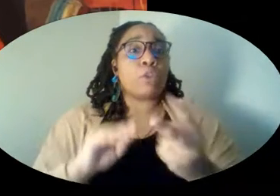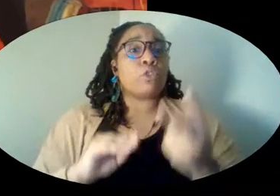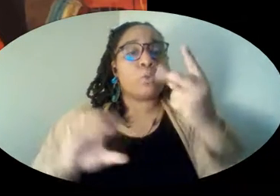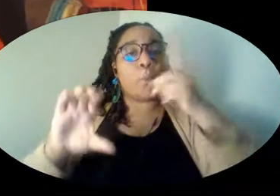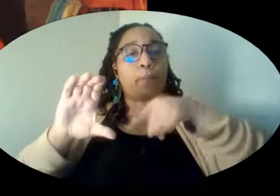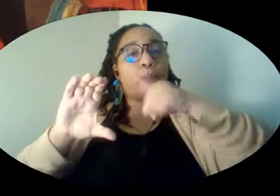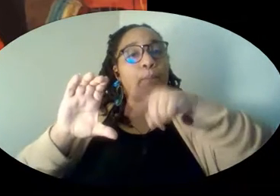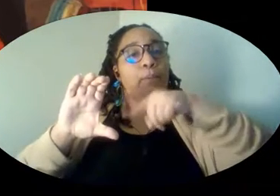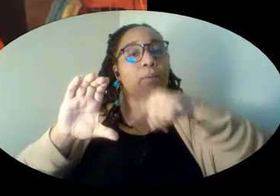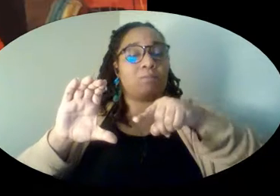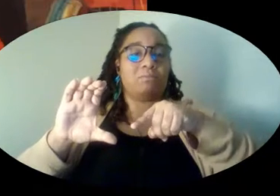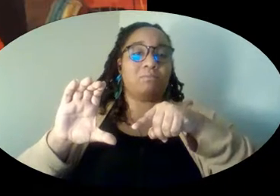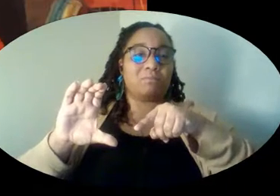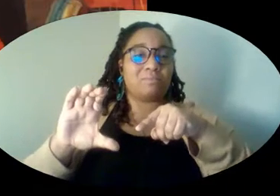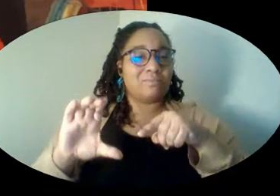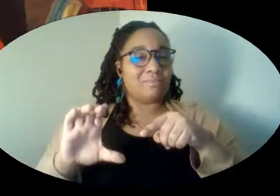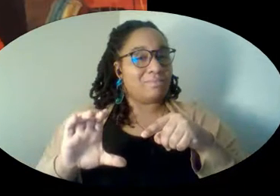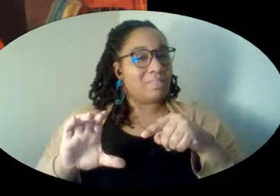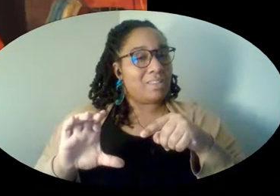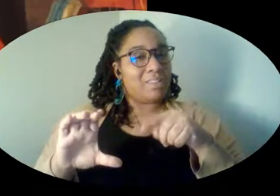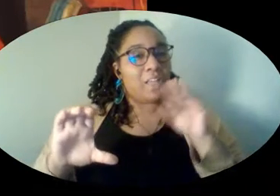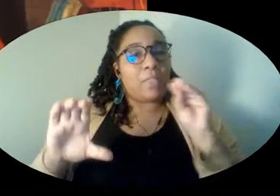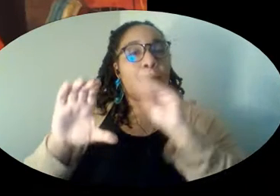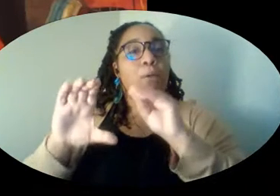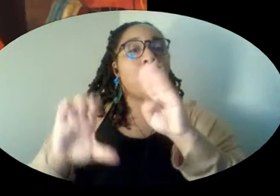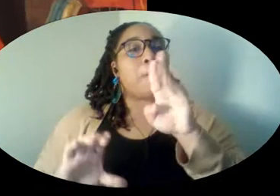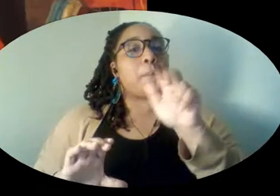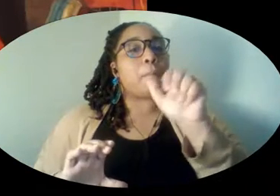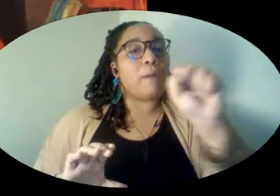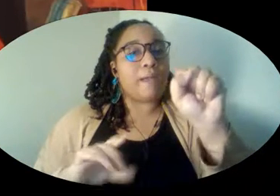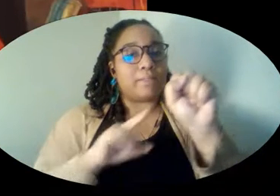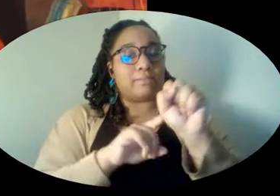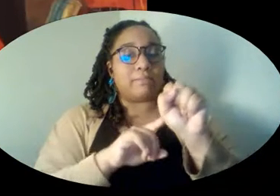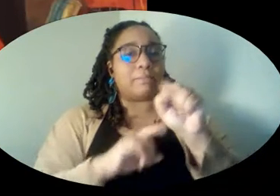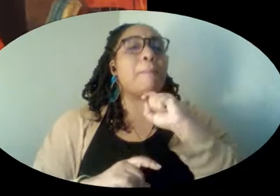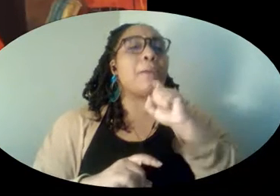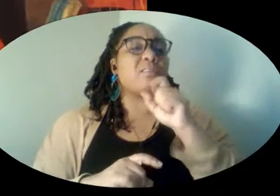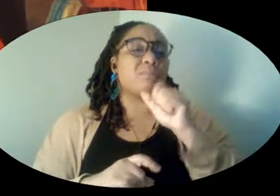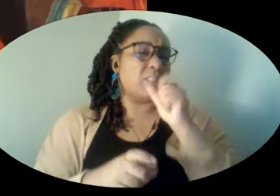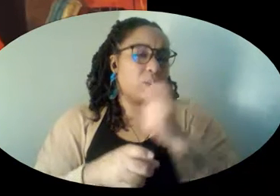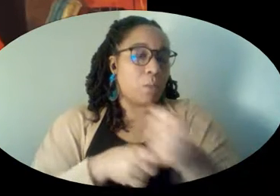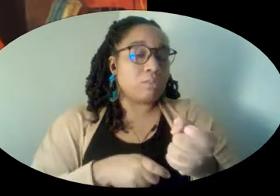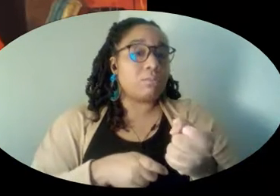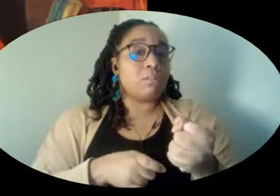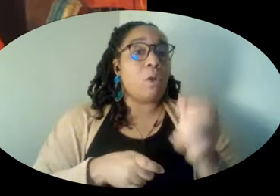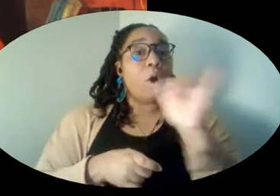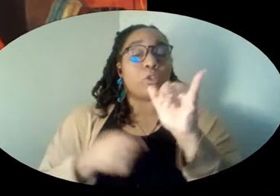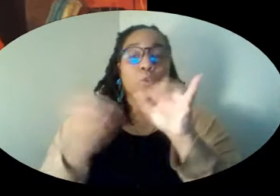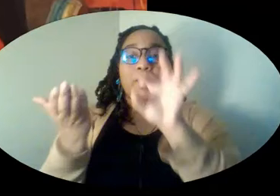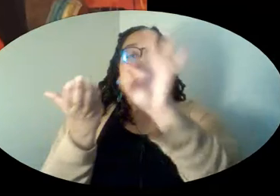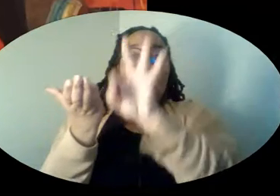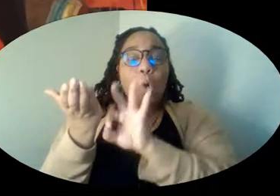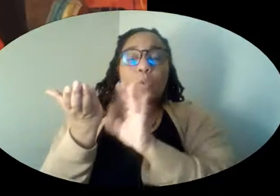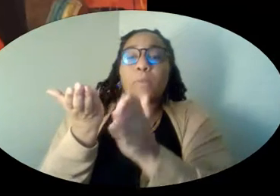the two propellers, making them new with a shiny coat of brass. Brass does not rust. They repaired the holes with steel